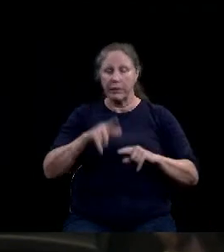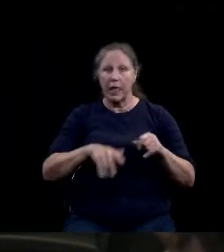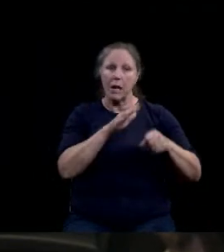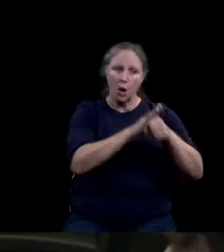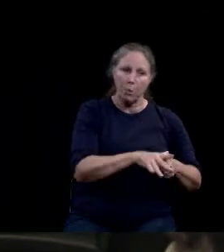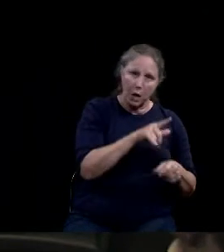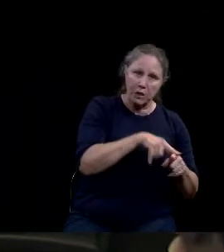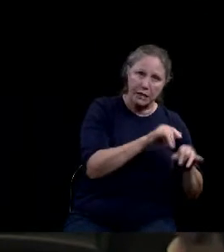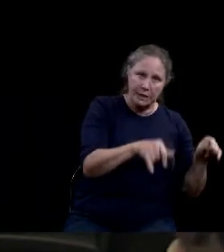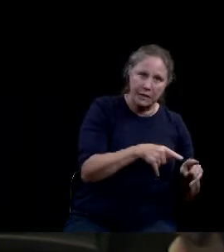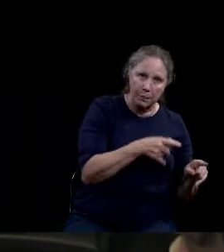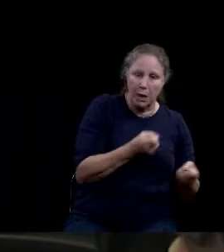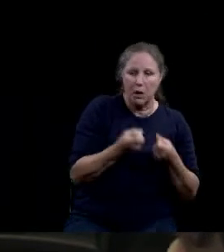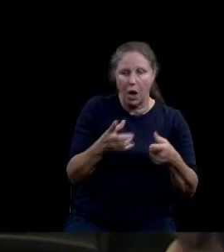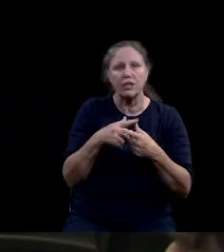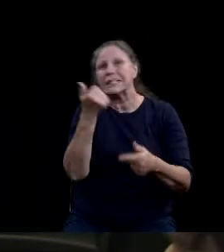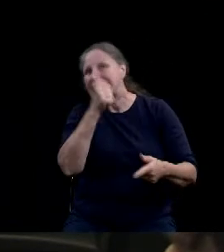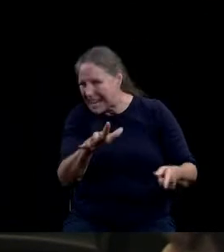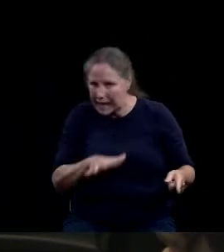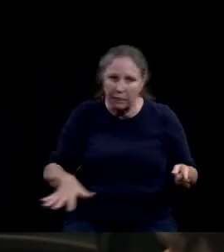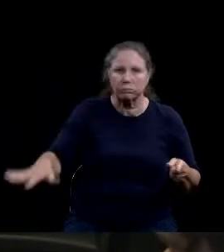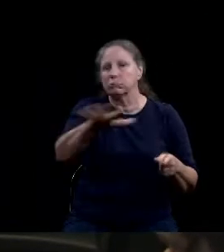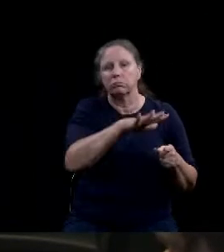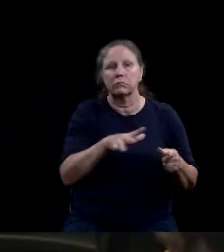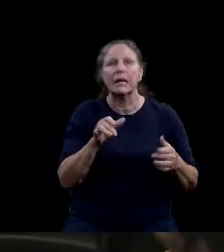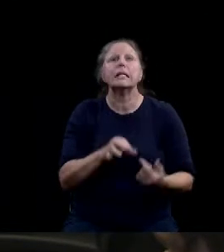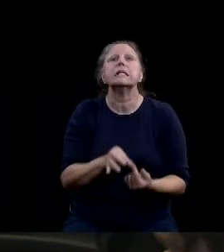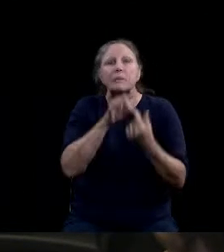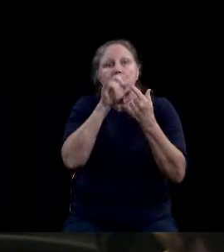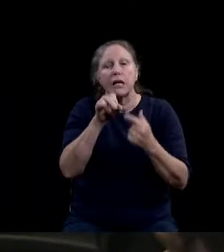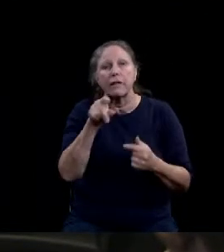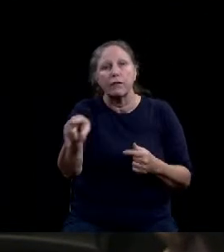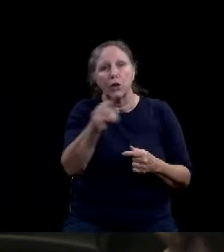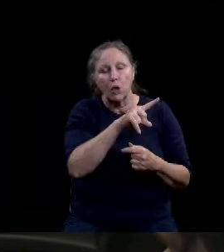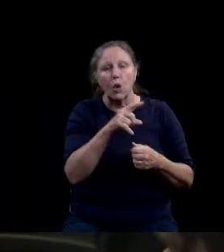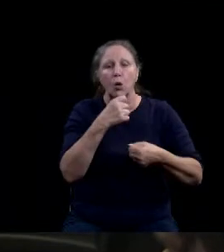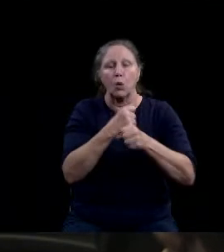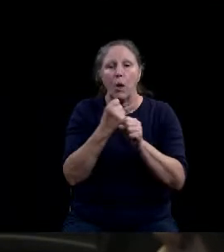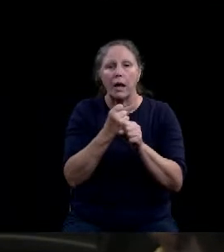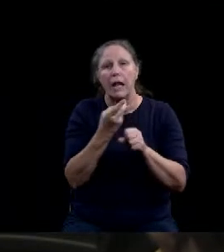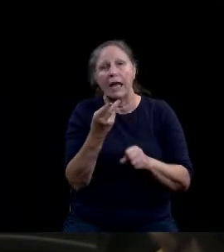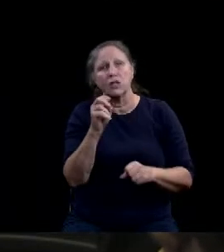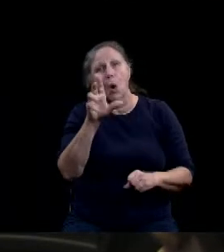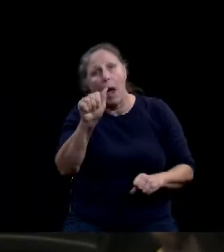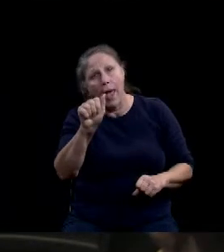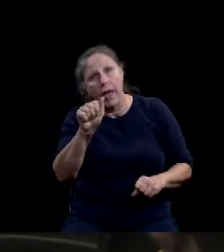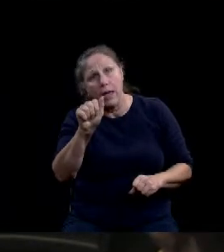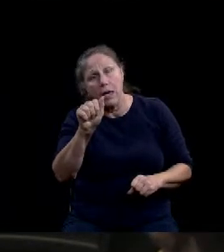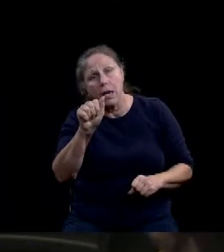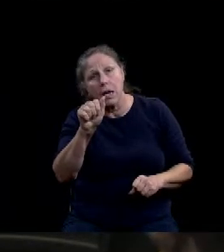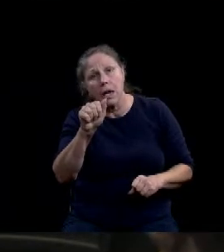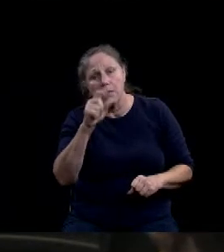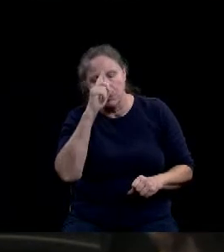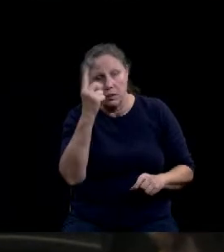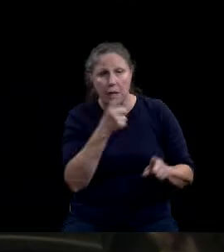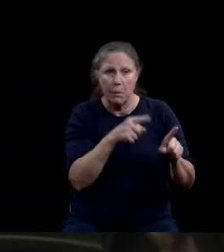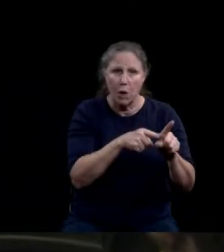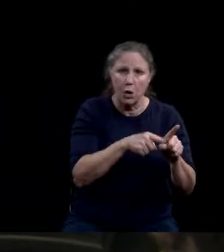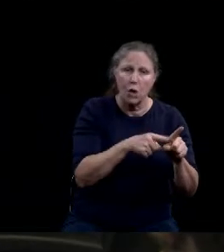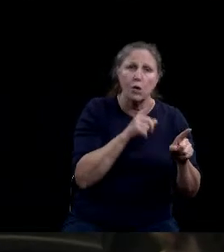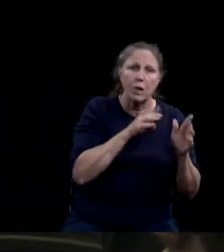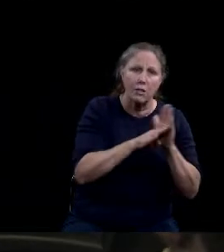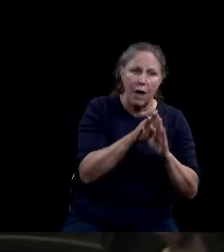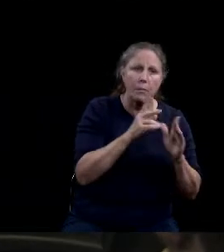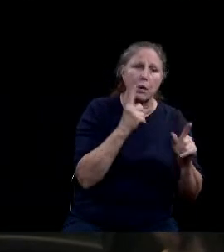especially if you create an HOA where someone who's trying to develop a property correctly can actually monitor